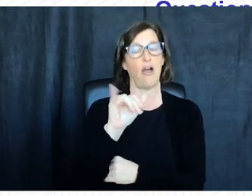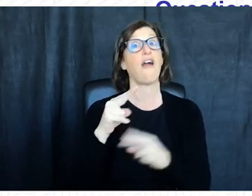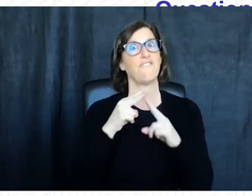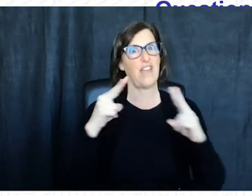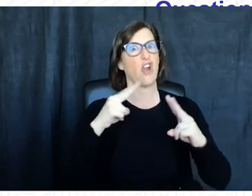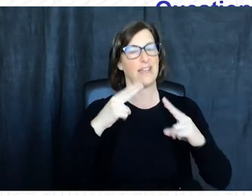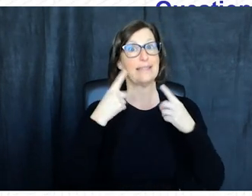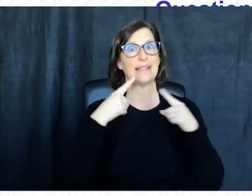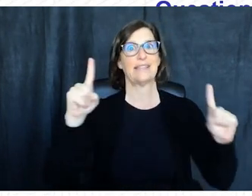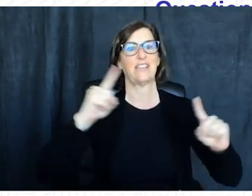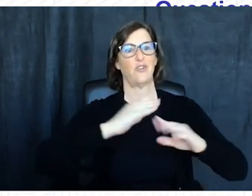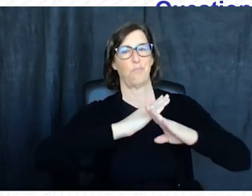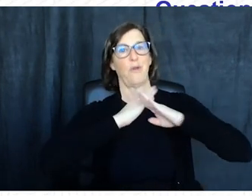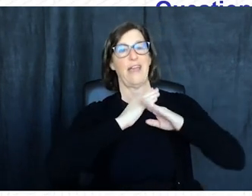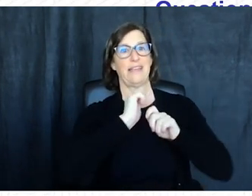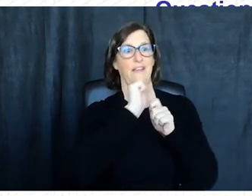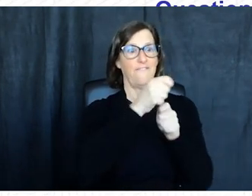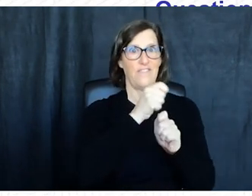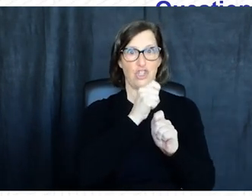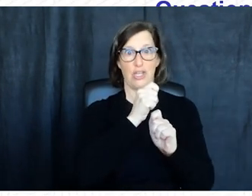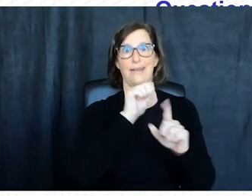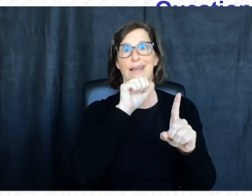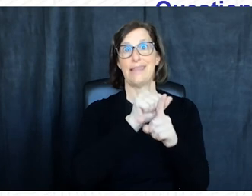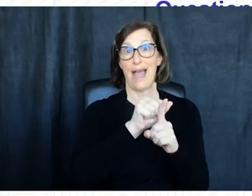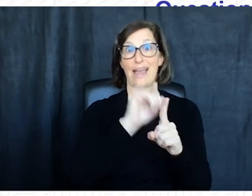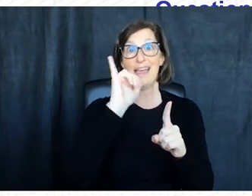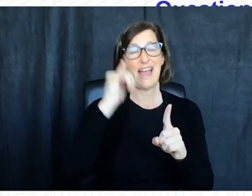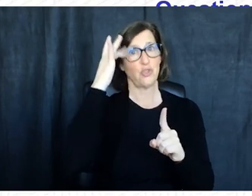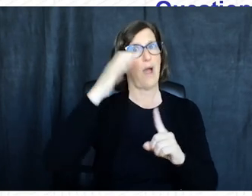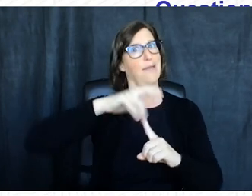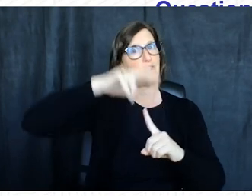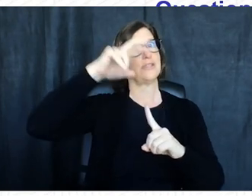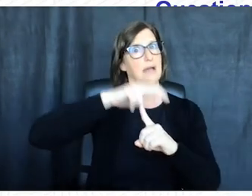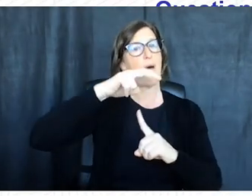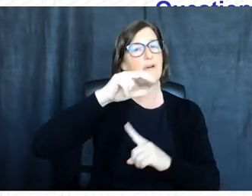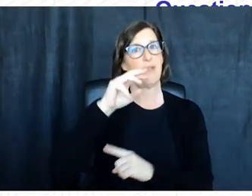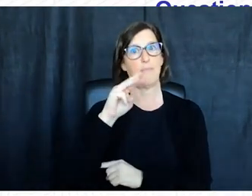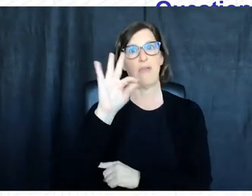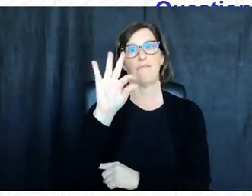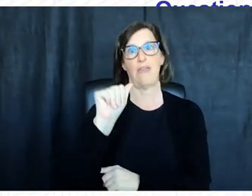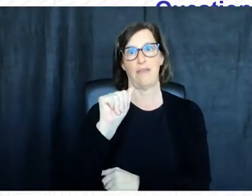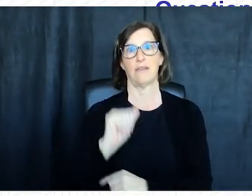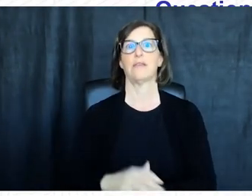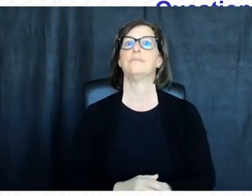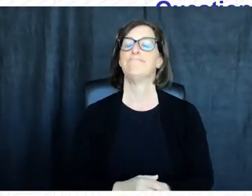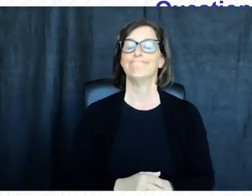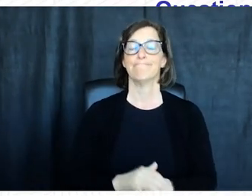very resistant to social engineering phishing attacks and are that's why they're considered the gold standard of mfa